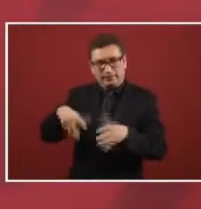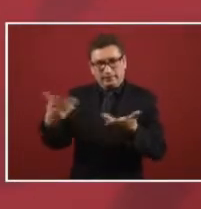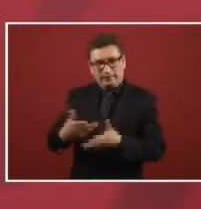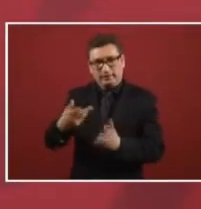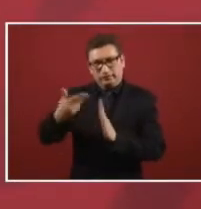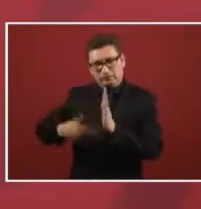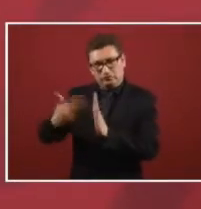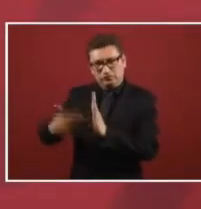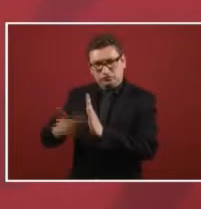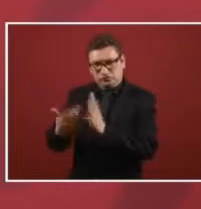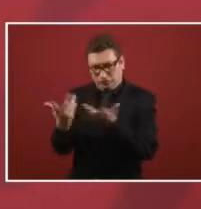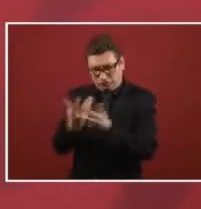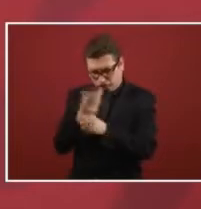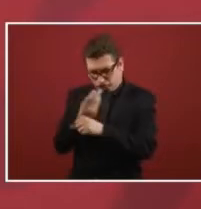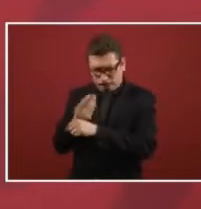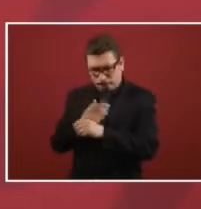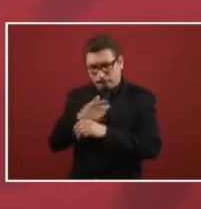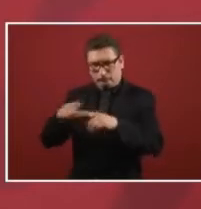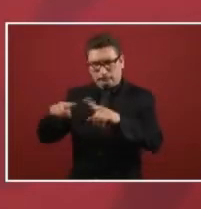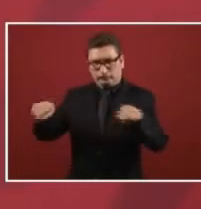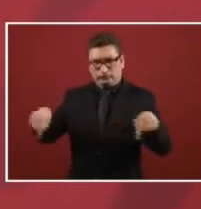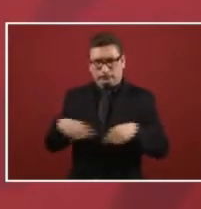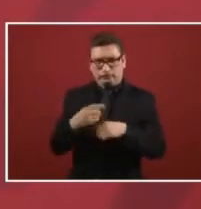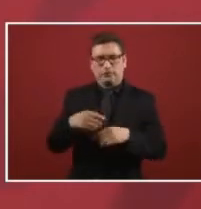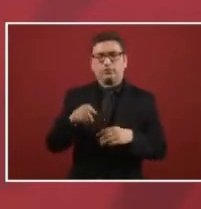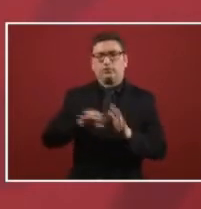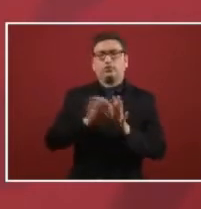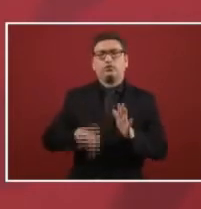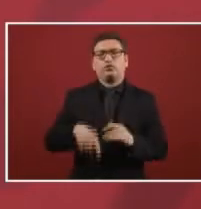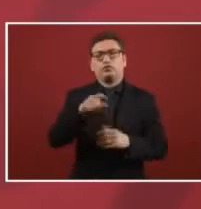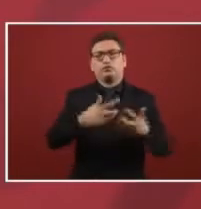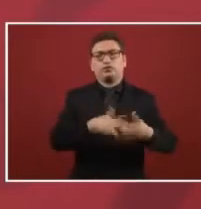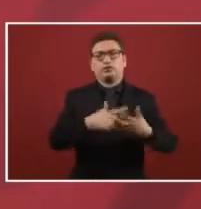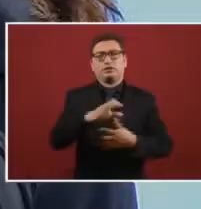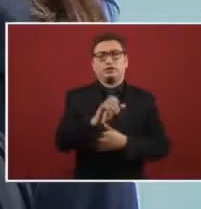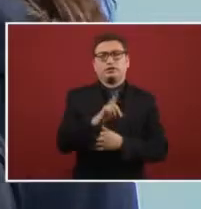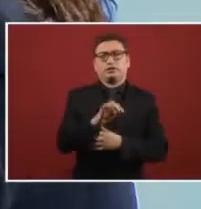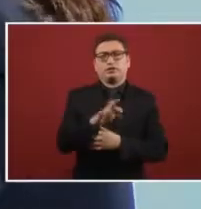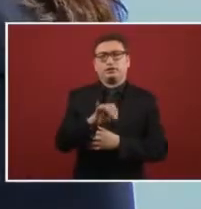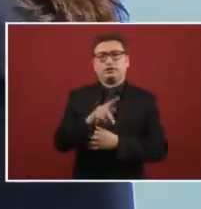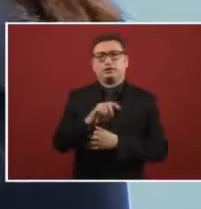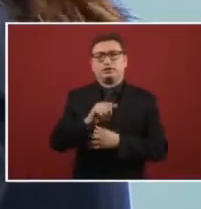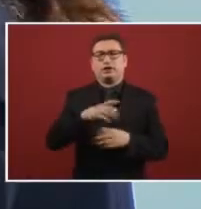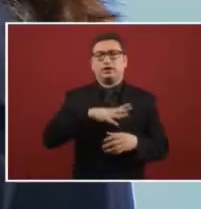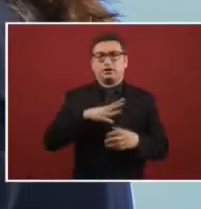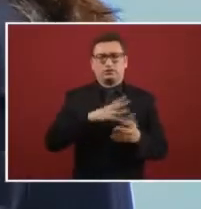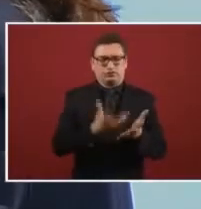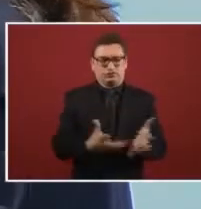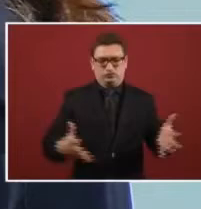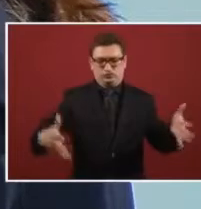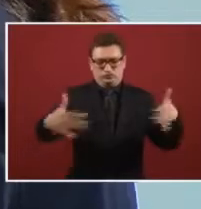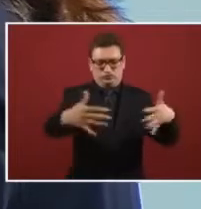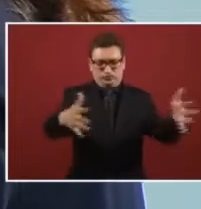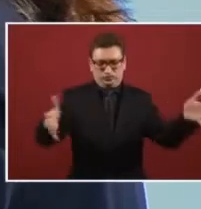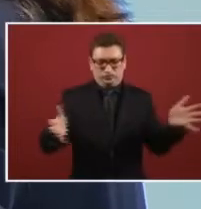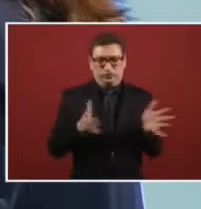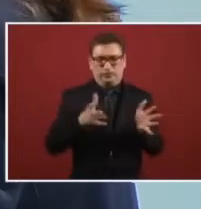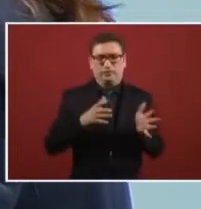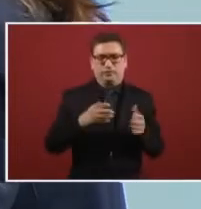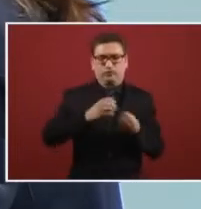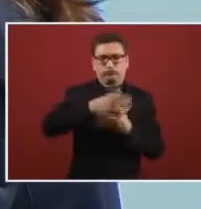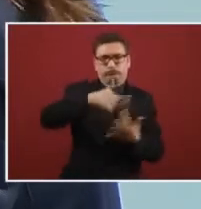technology we they made them there for example Caradeta has some these